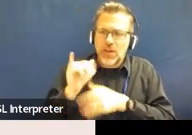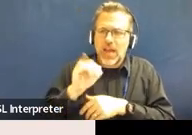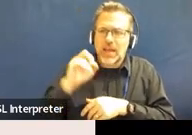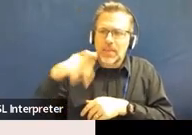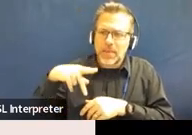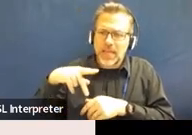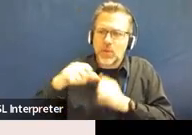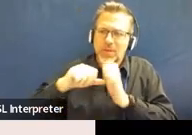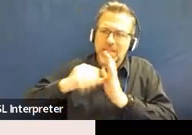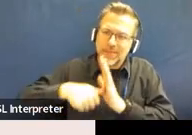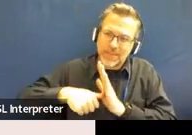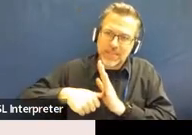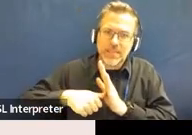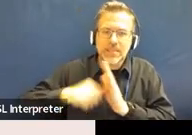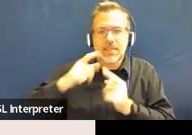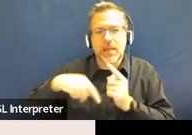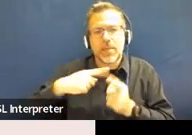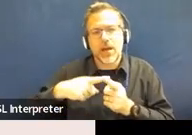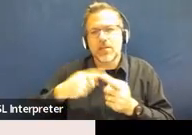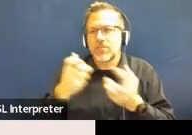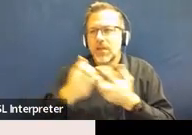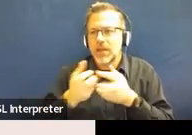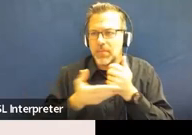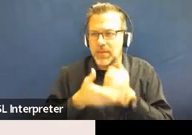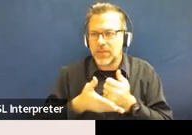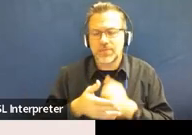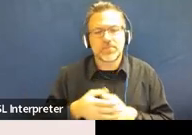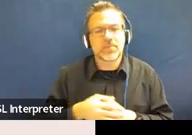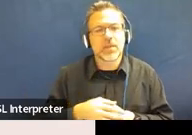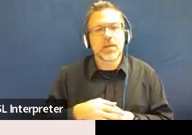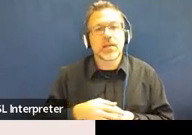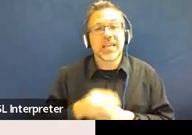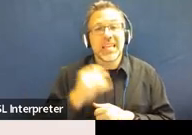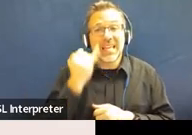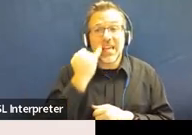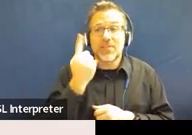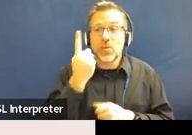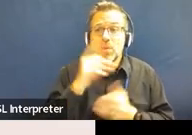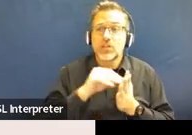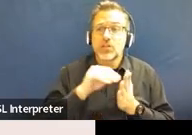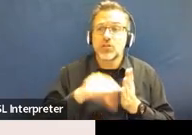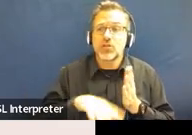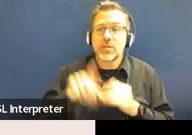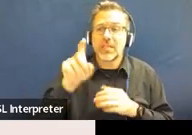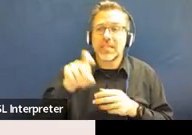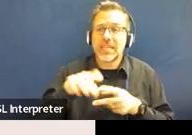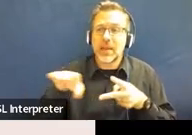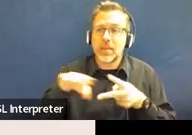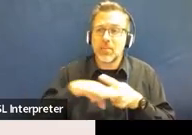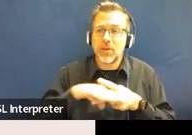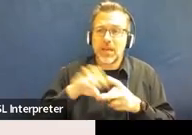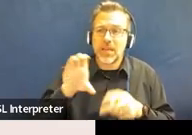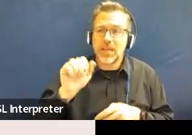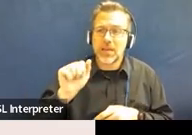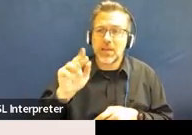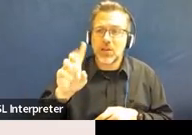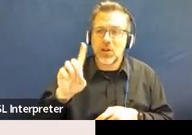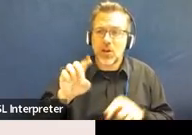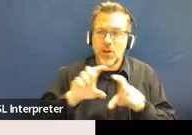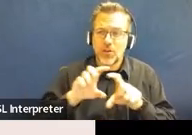emphasis on accommodations, right? So if I had a student who needed a break card, I wanted every